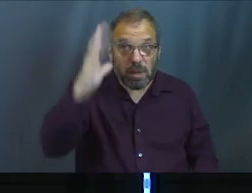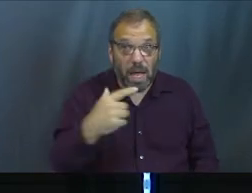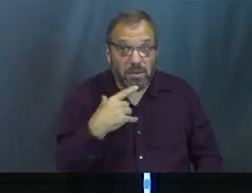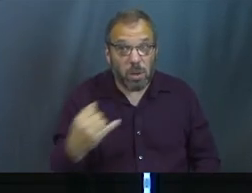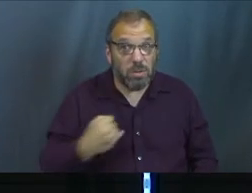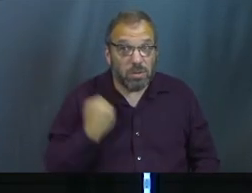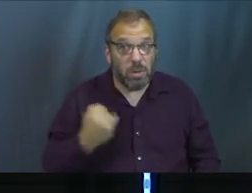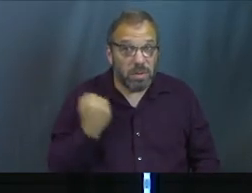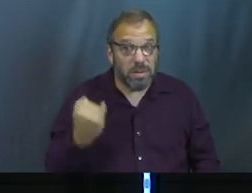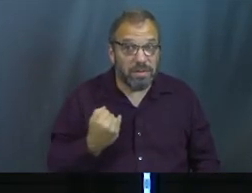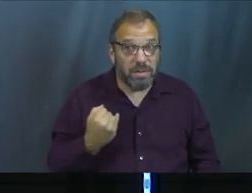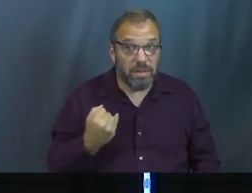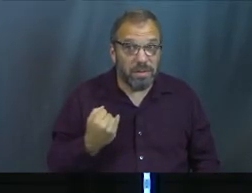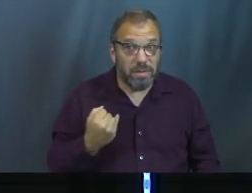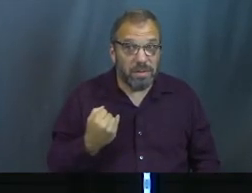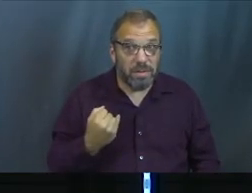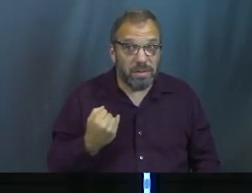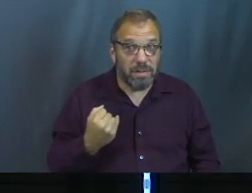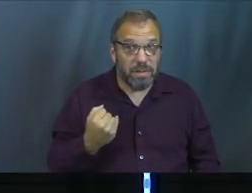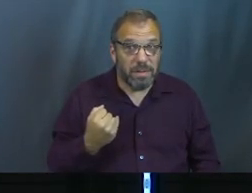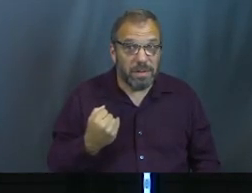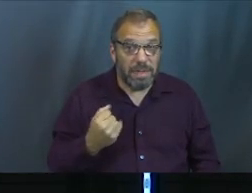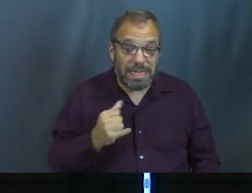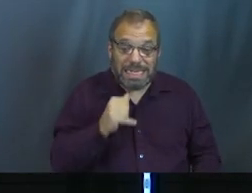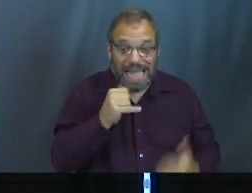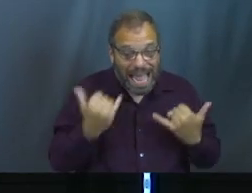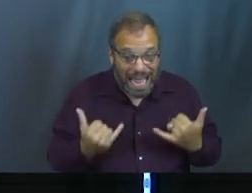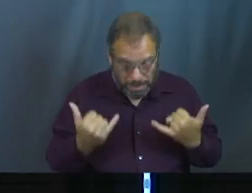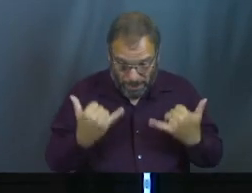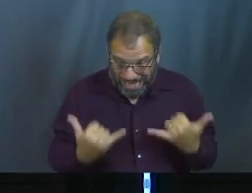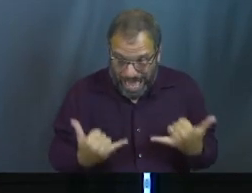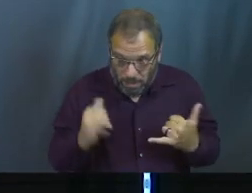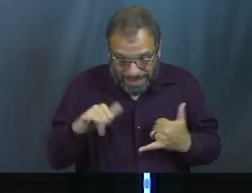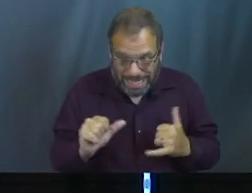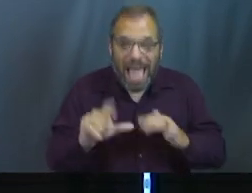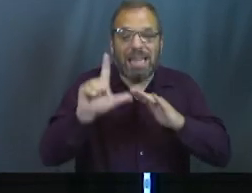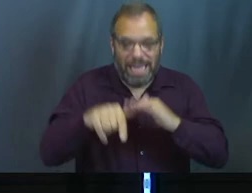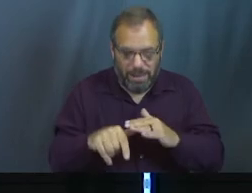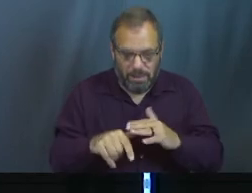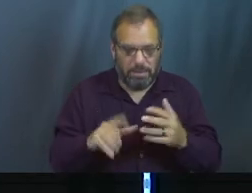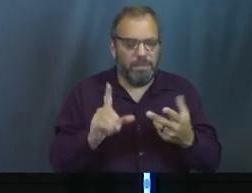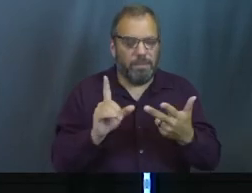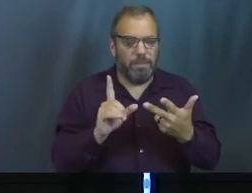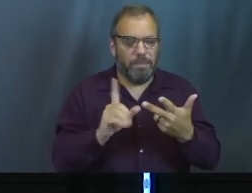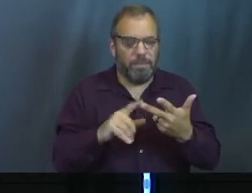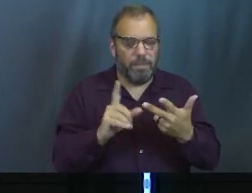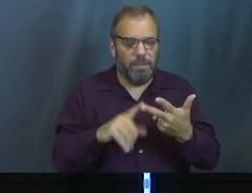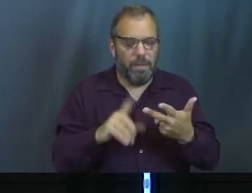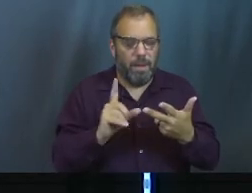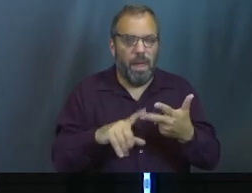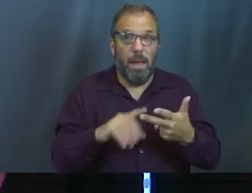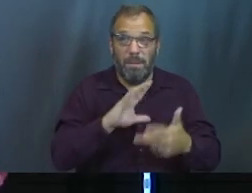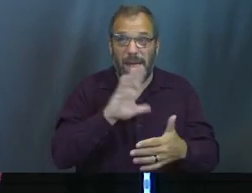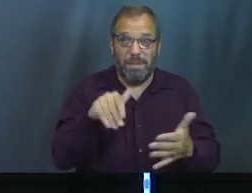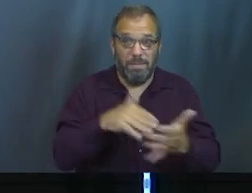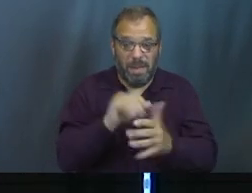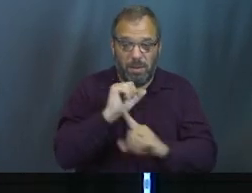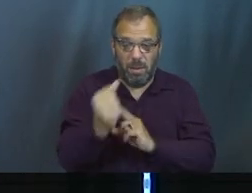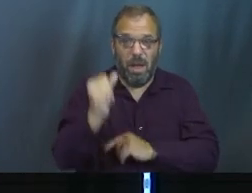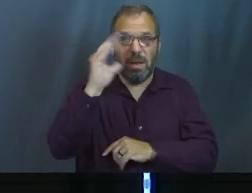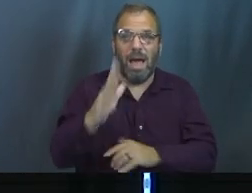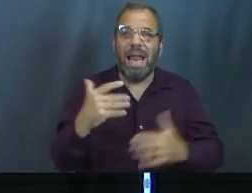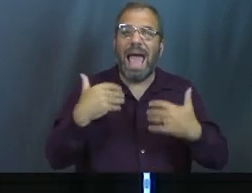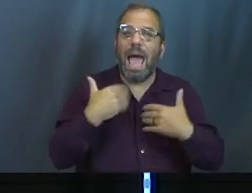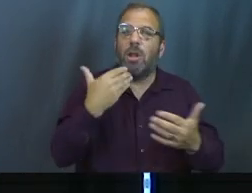I've got work for you right here, right now, not just later. And not only that, but in the midst of all of it, God